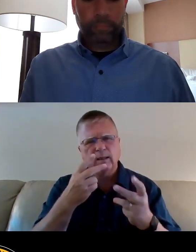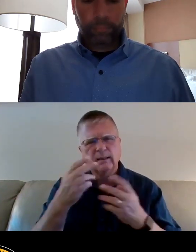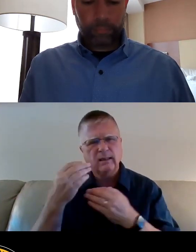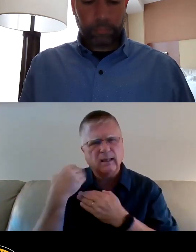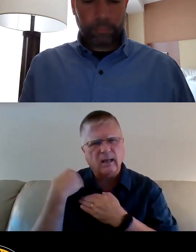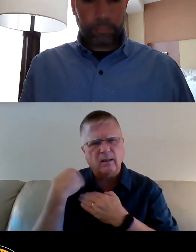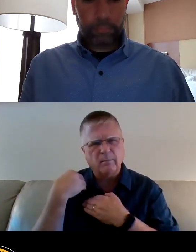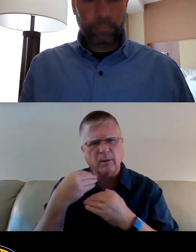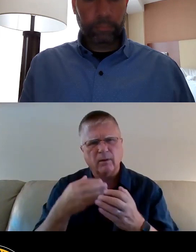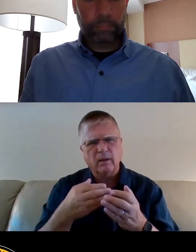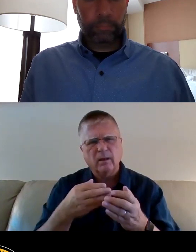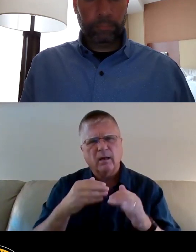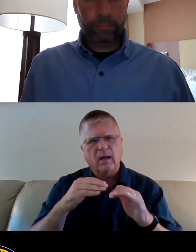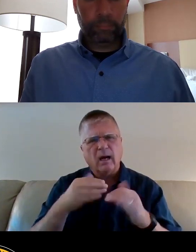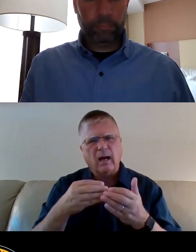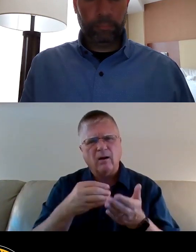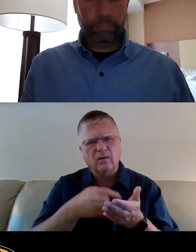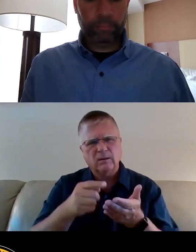is going.